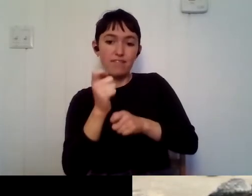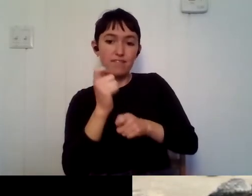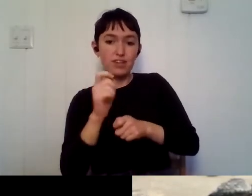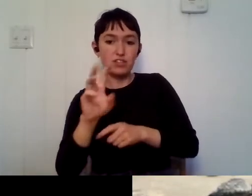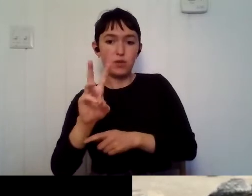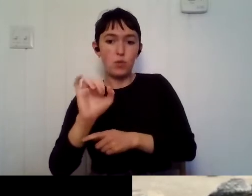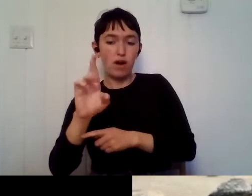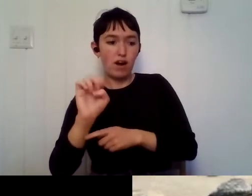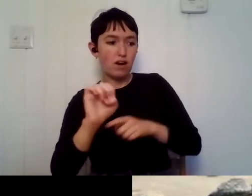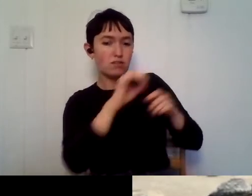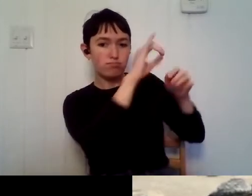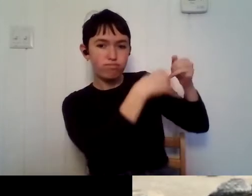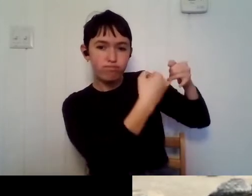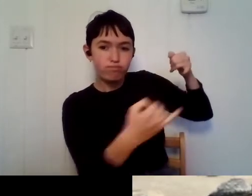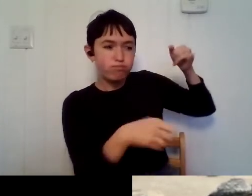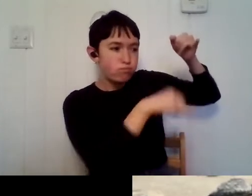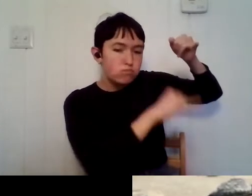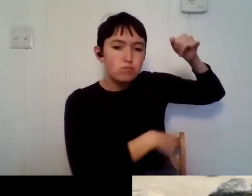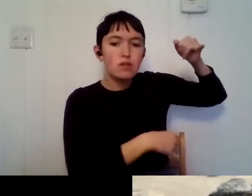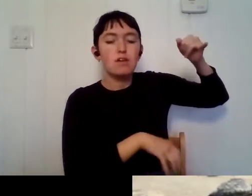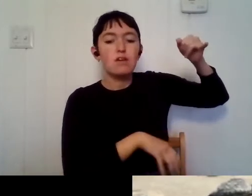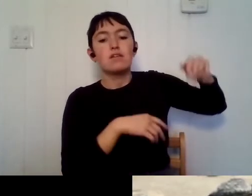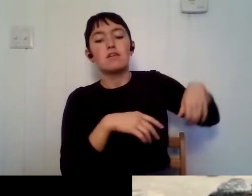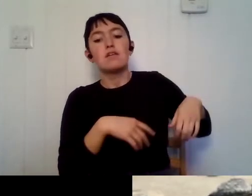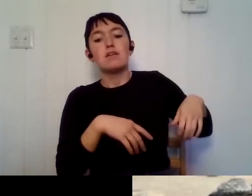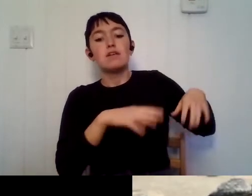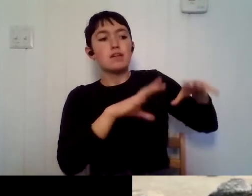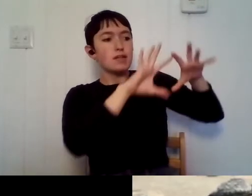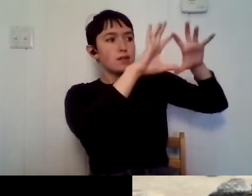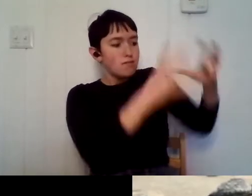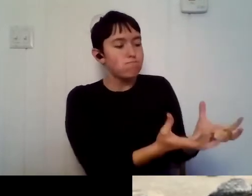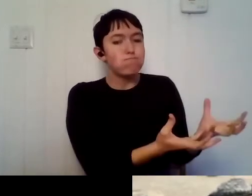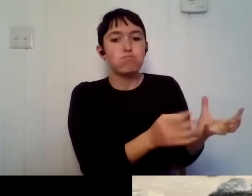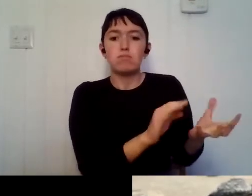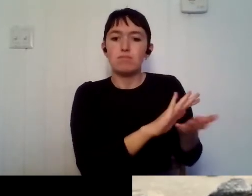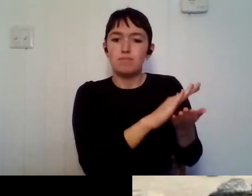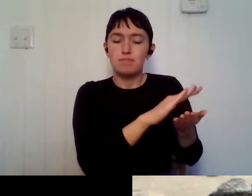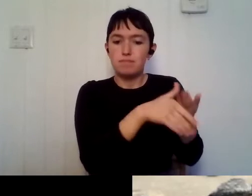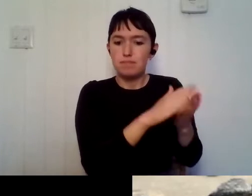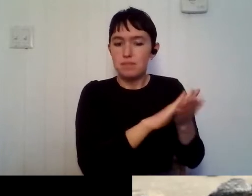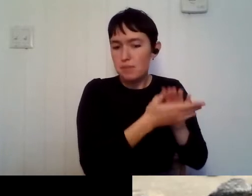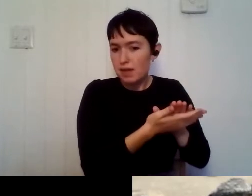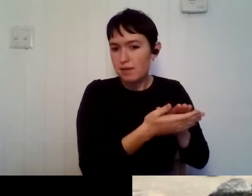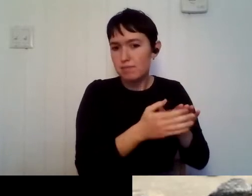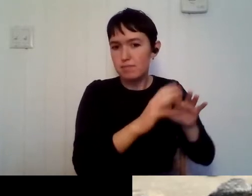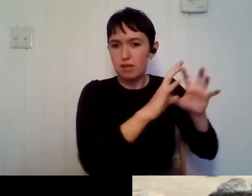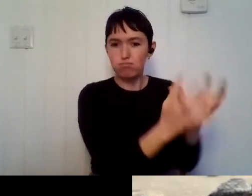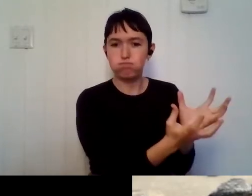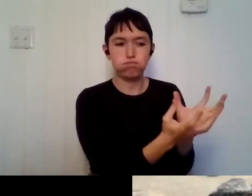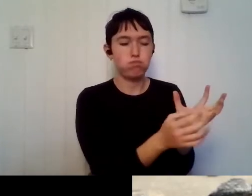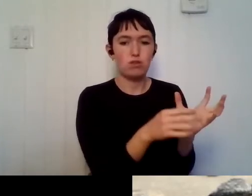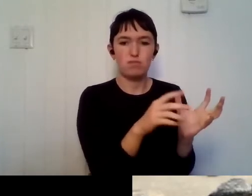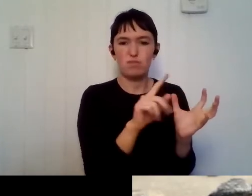bats fly into it, the fishing line fall down to a bag, um, that's up under the trap and they can get them out that way.